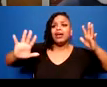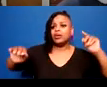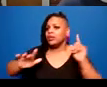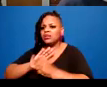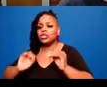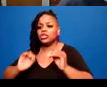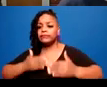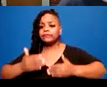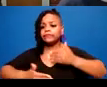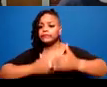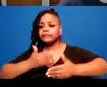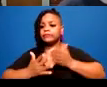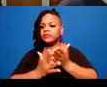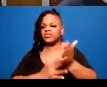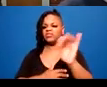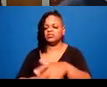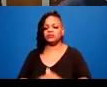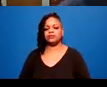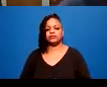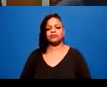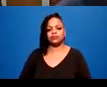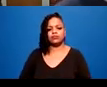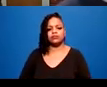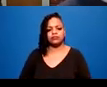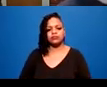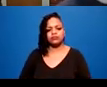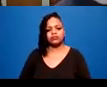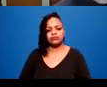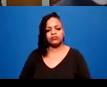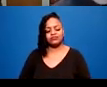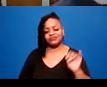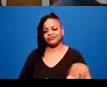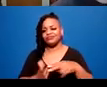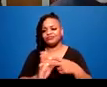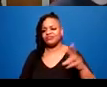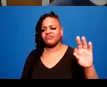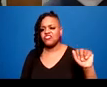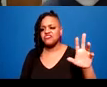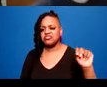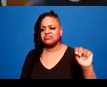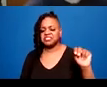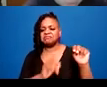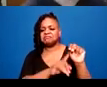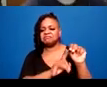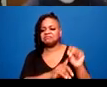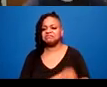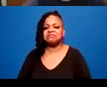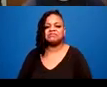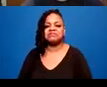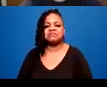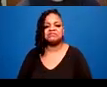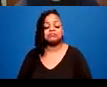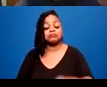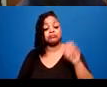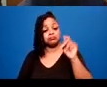So for some context, some fight, flight or freeze responses after the global pandemic